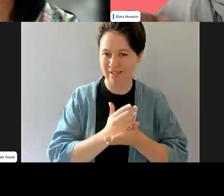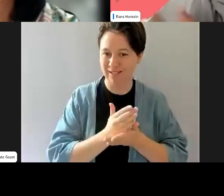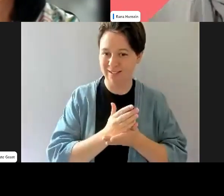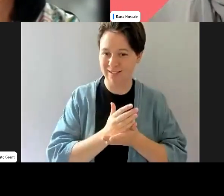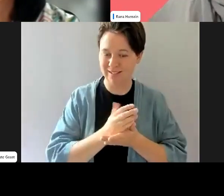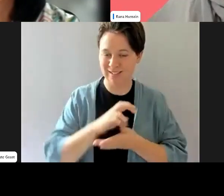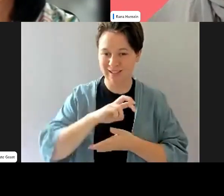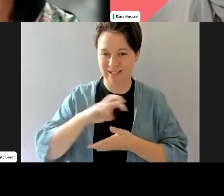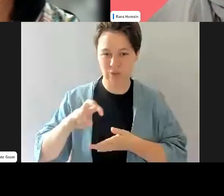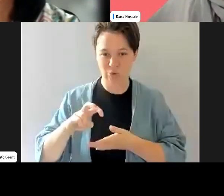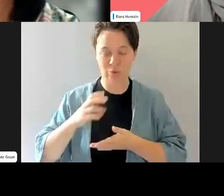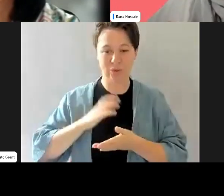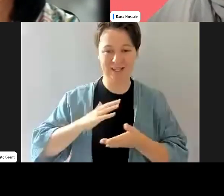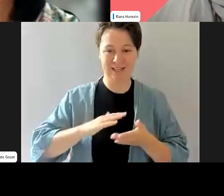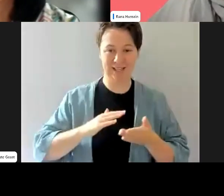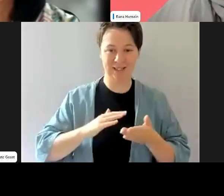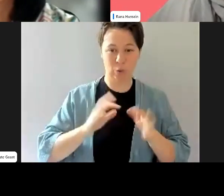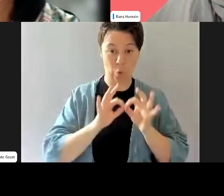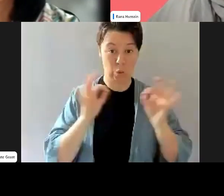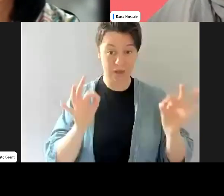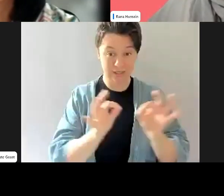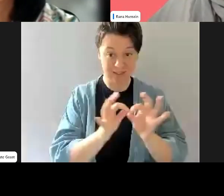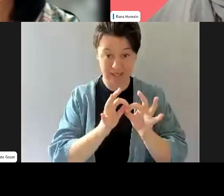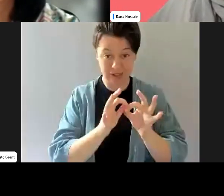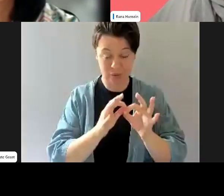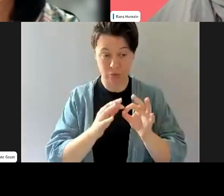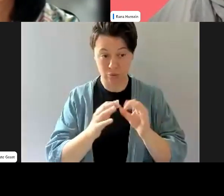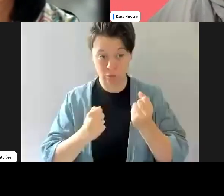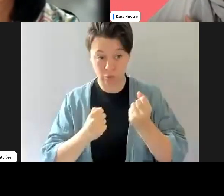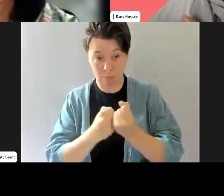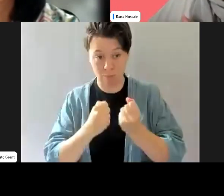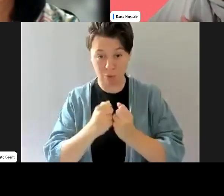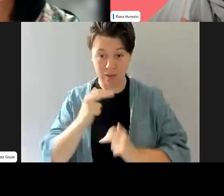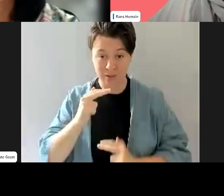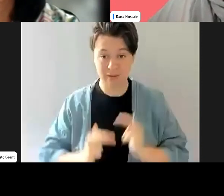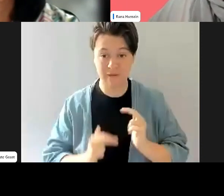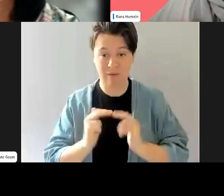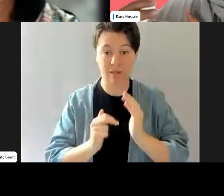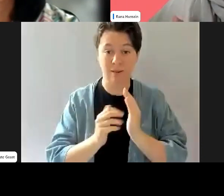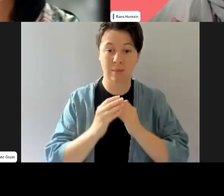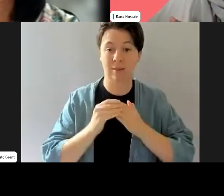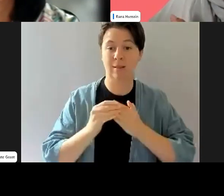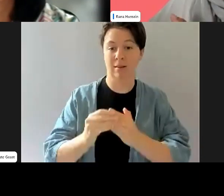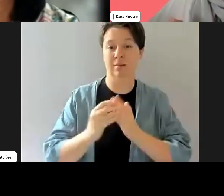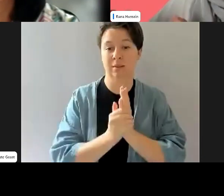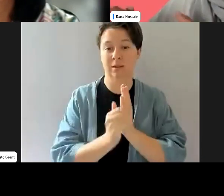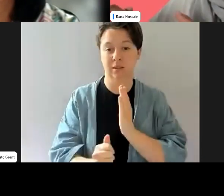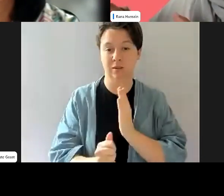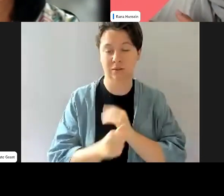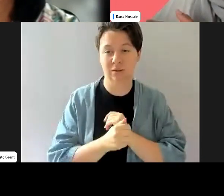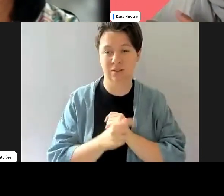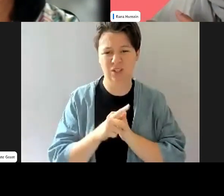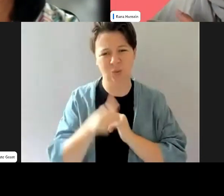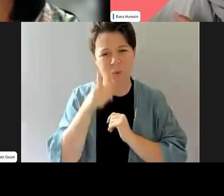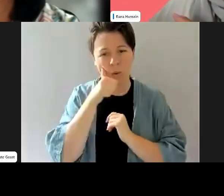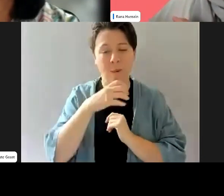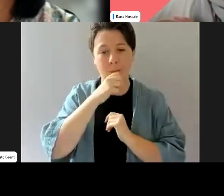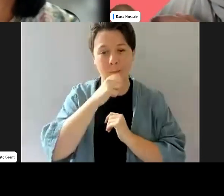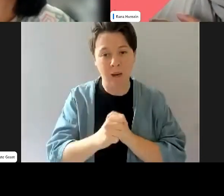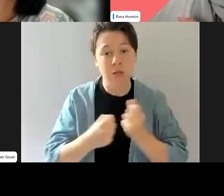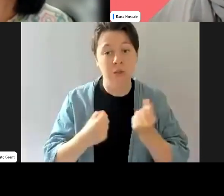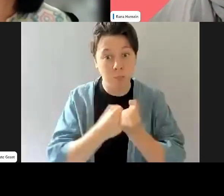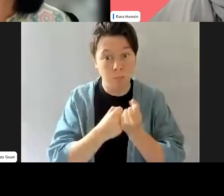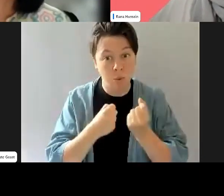develop a leader. And you think about, uh, particularly men who over the course of their career gets so much support and